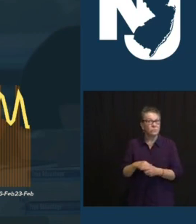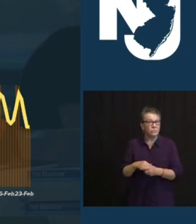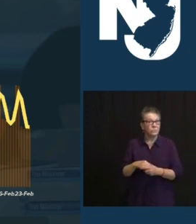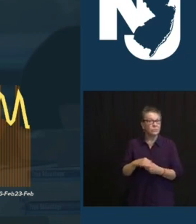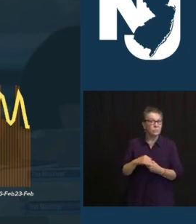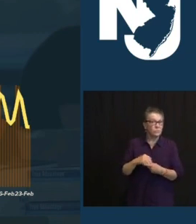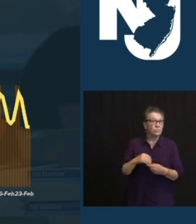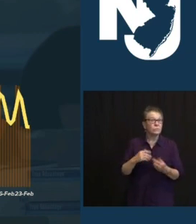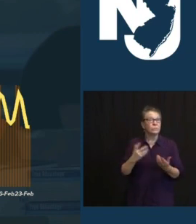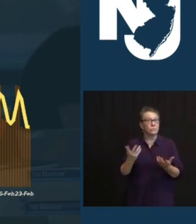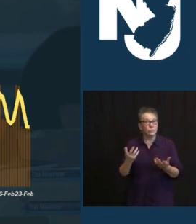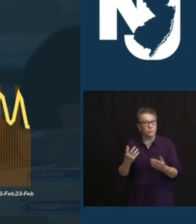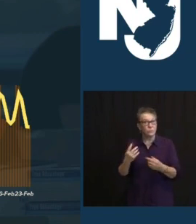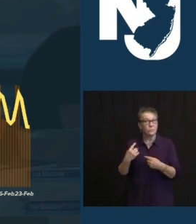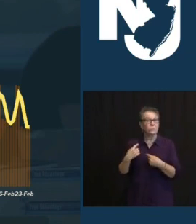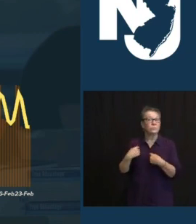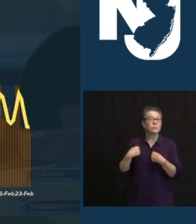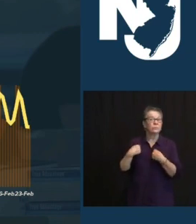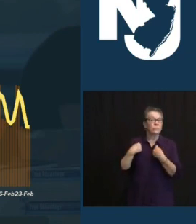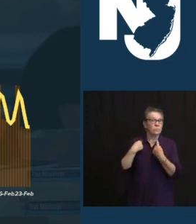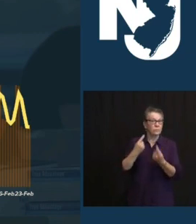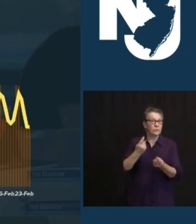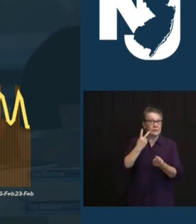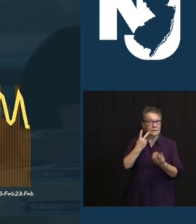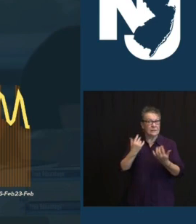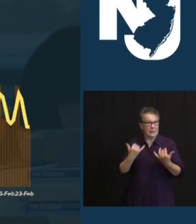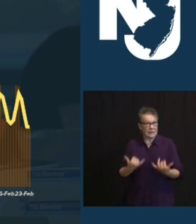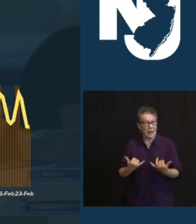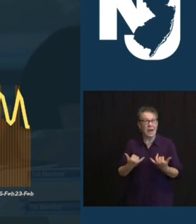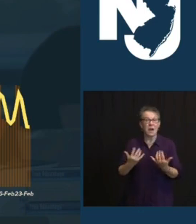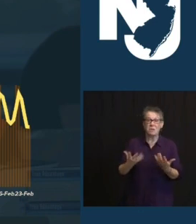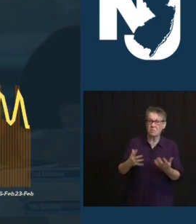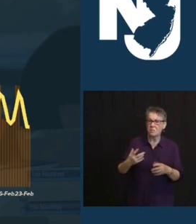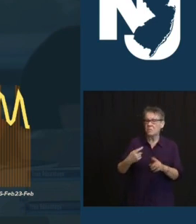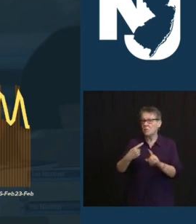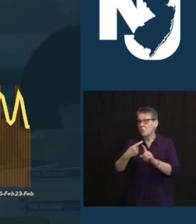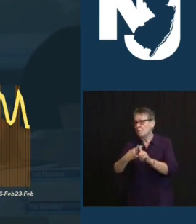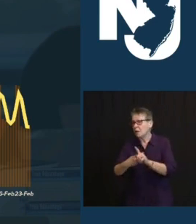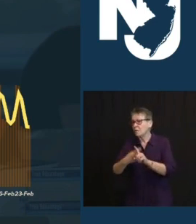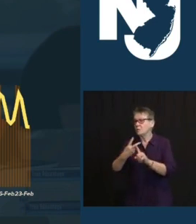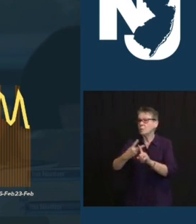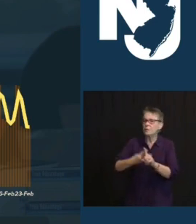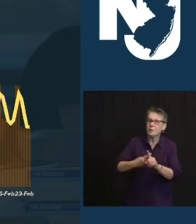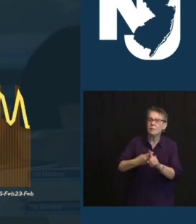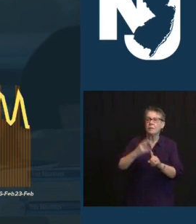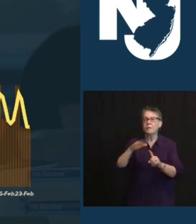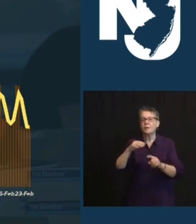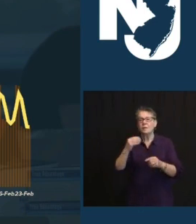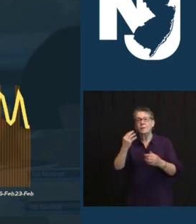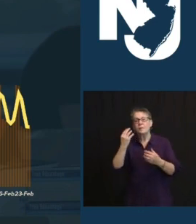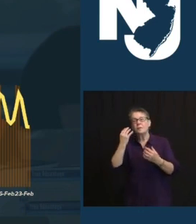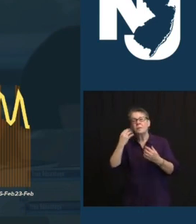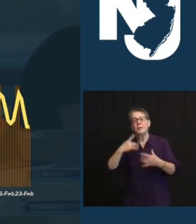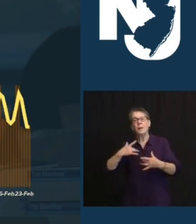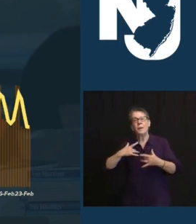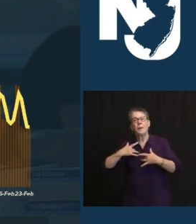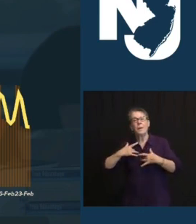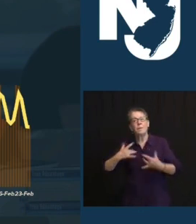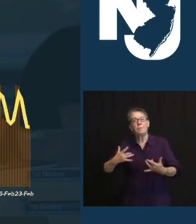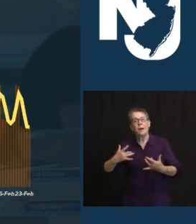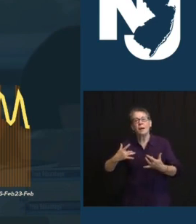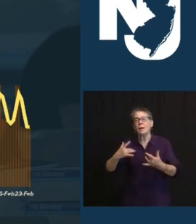AGAIN, WE'VE SEEN NOW FOR THE PAST MONTH OR TWO, IT'S ON THE SATURDAYS, THE SUNDAYS, THE HOLIDAYS, WHERE YOU HAVE FEWER TESTS, HIGHER